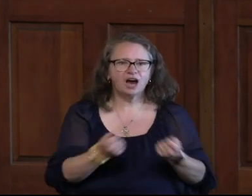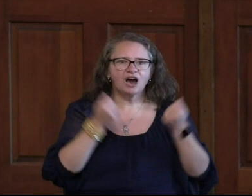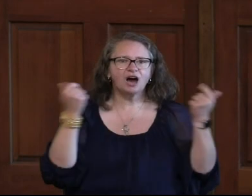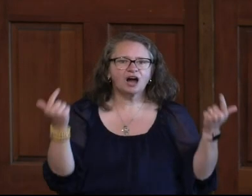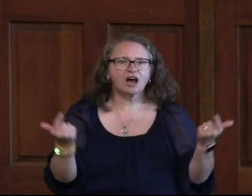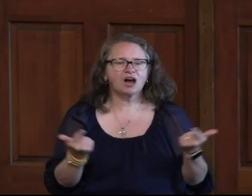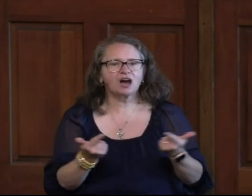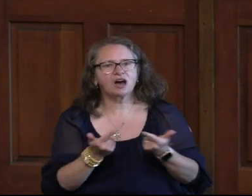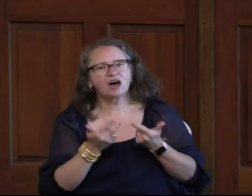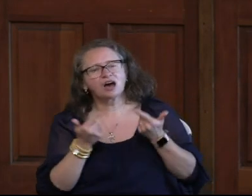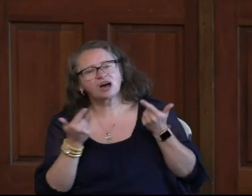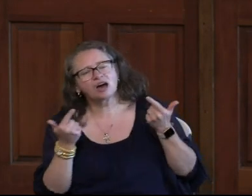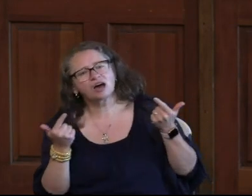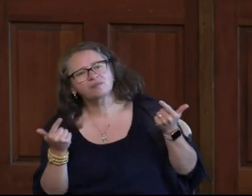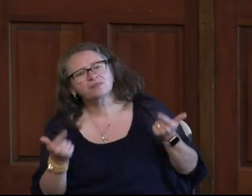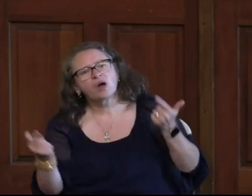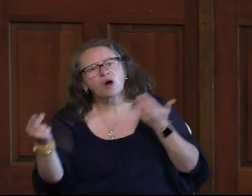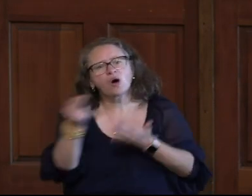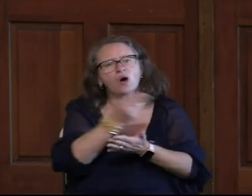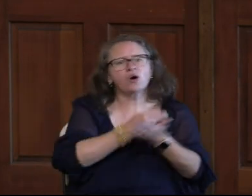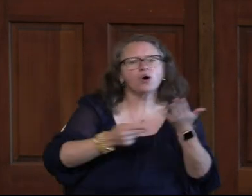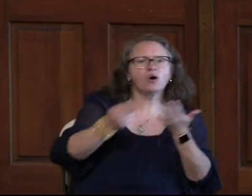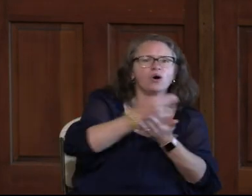Alleluia, sing it out.